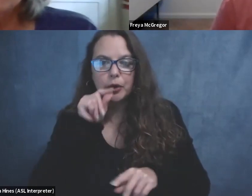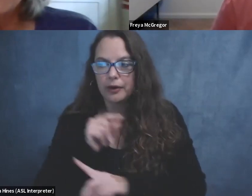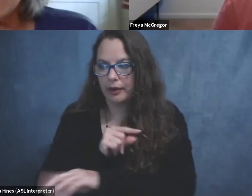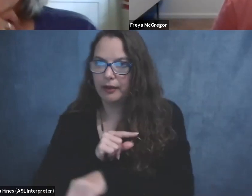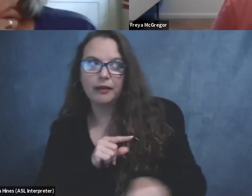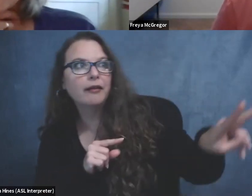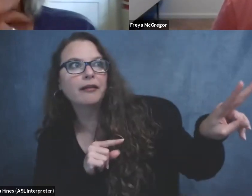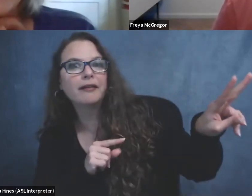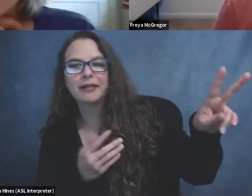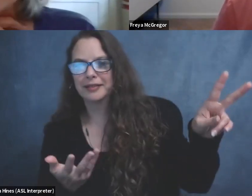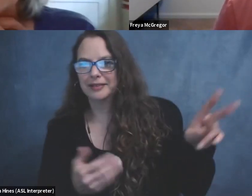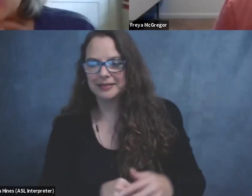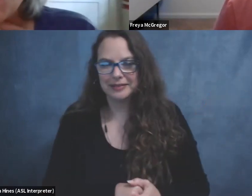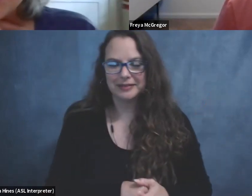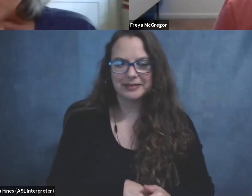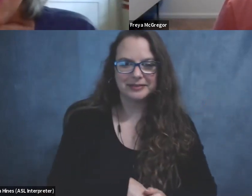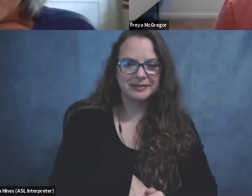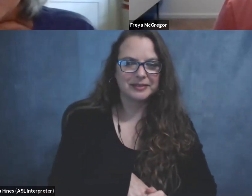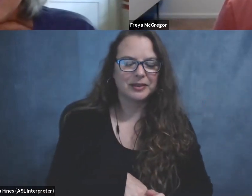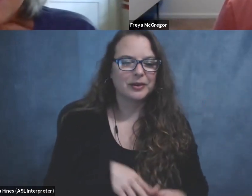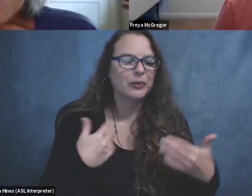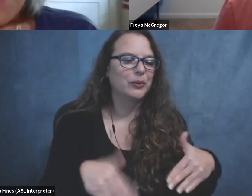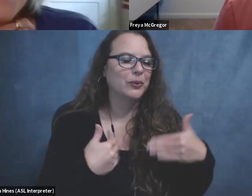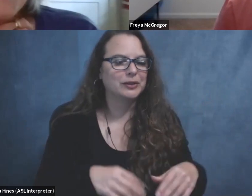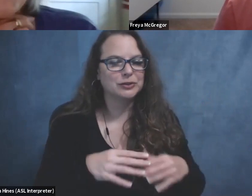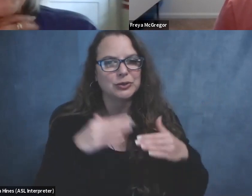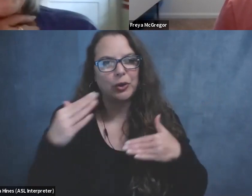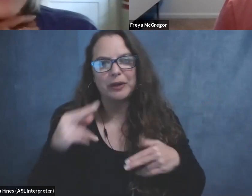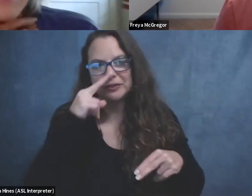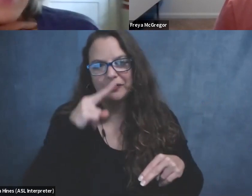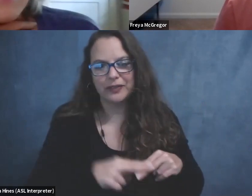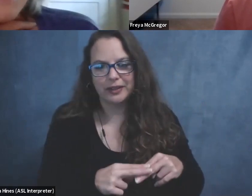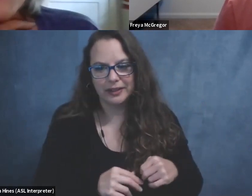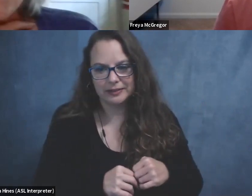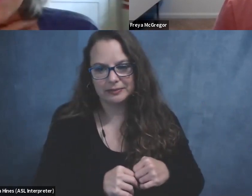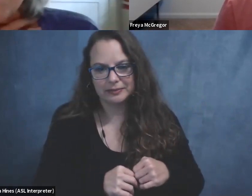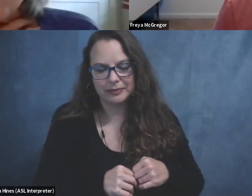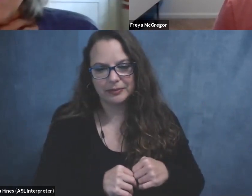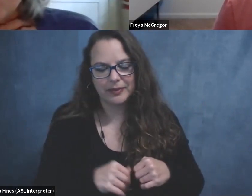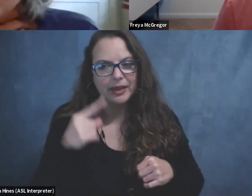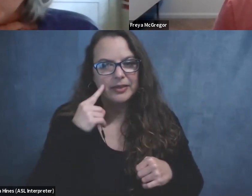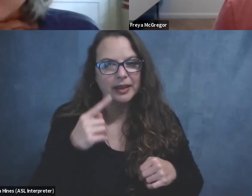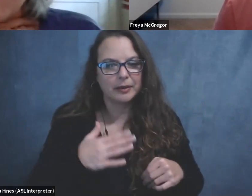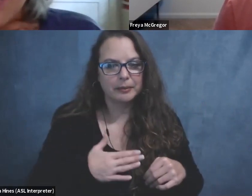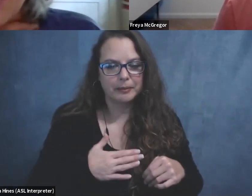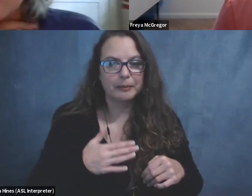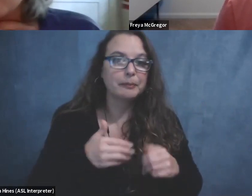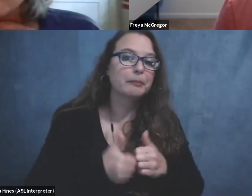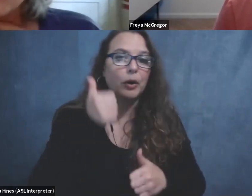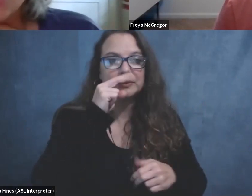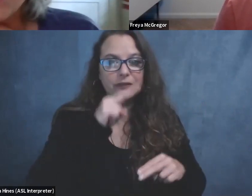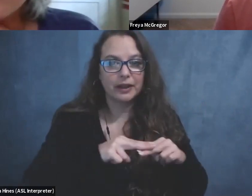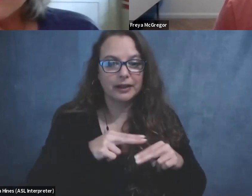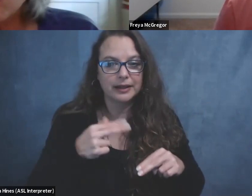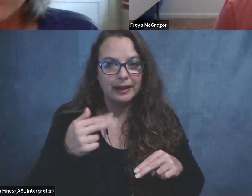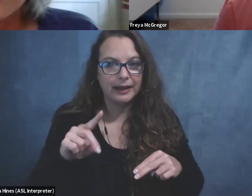Oh my gosh, that is so much fun. Um, I think my, my, the most fun I had